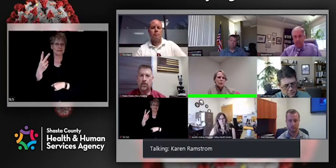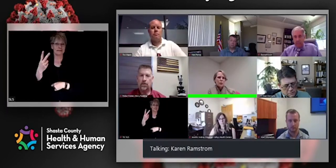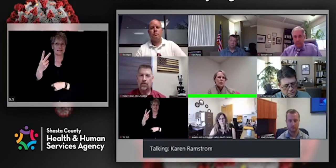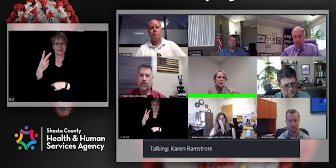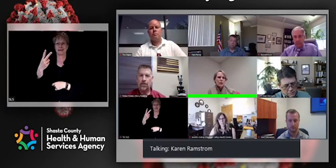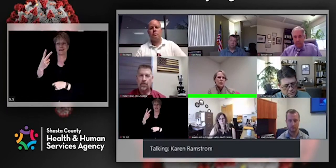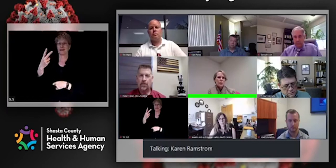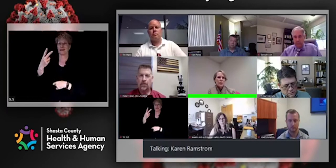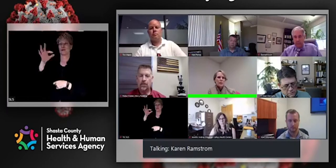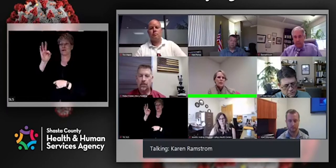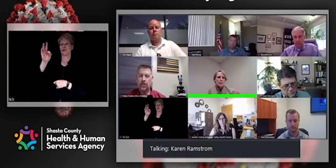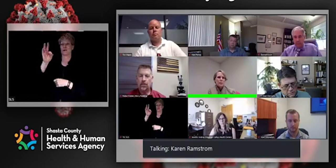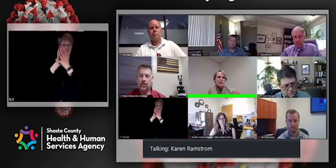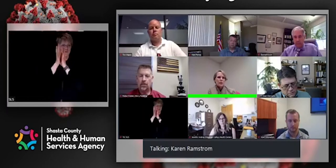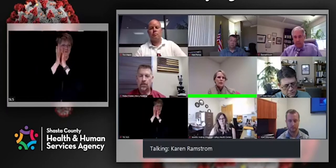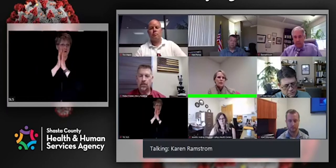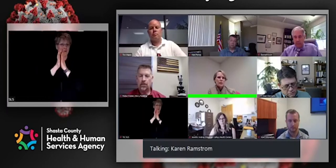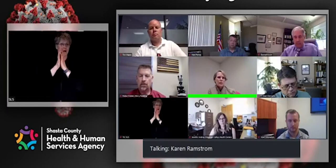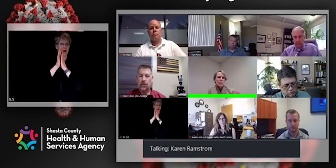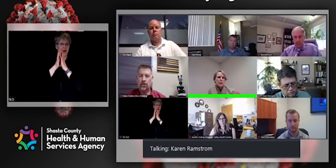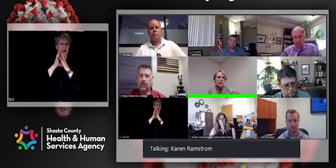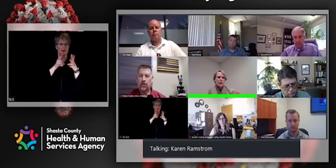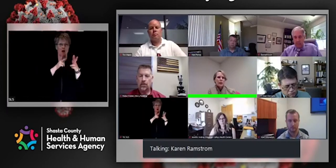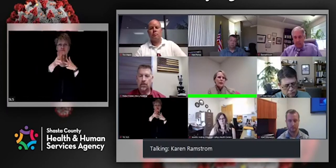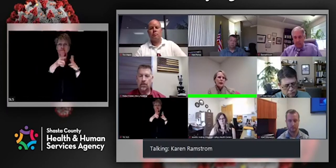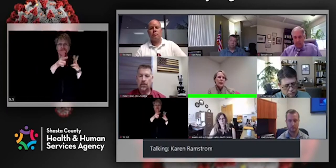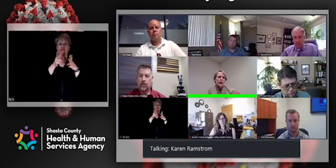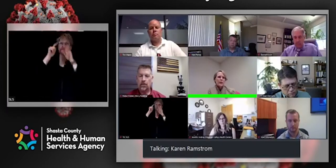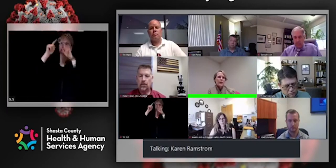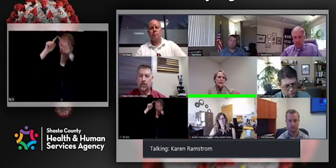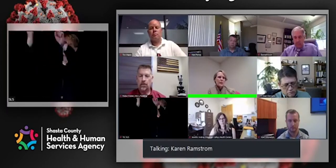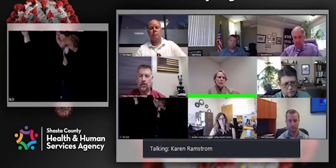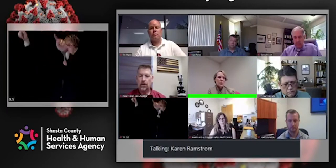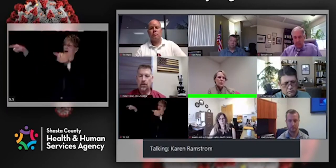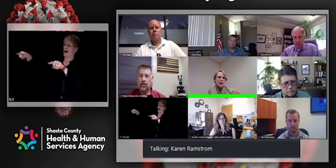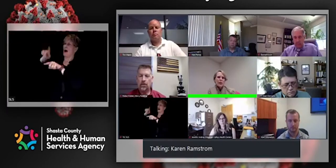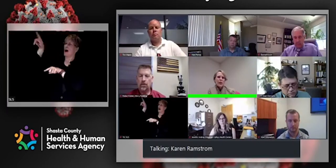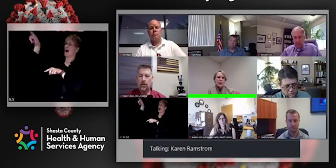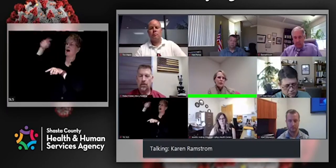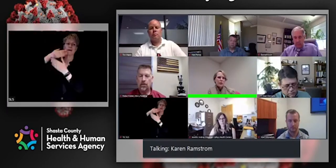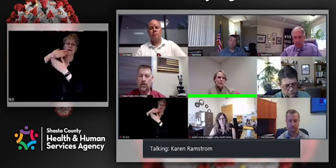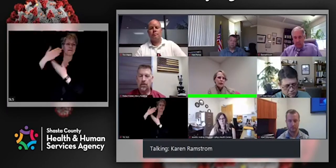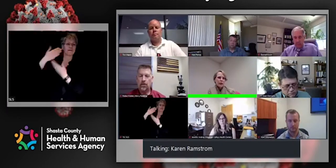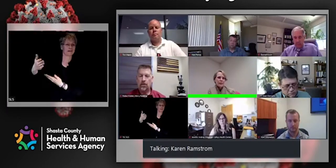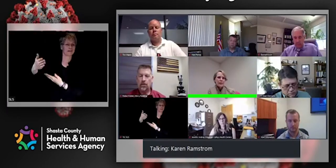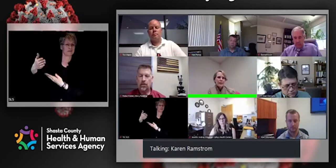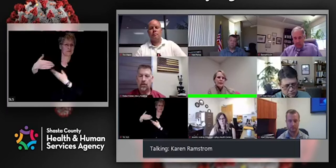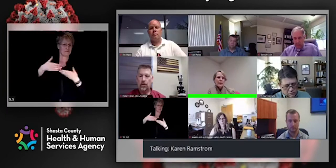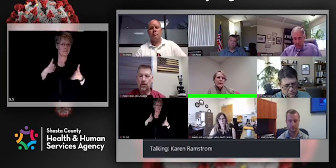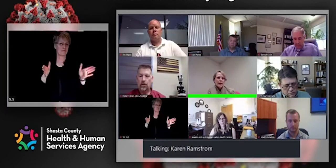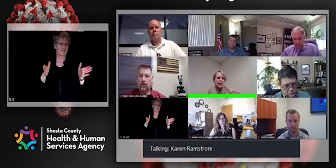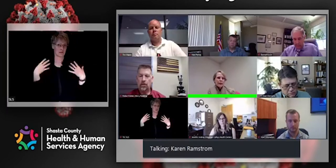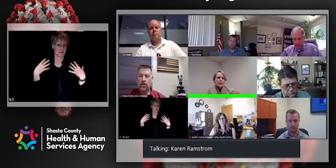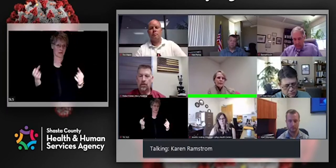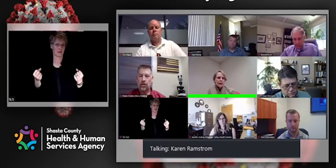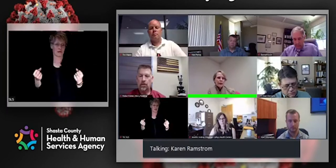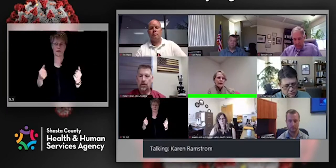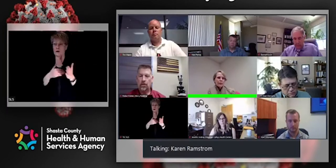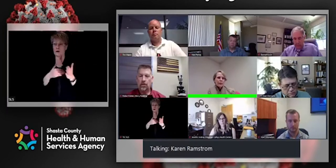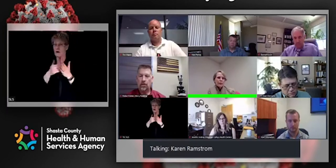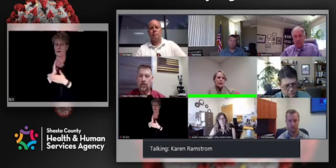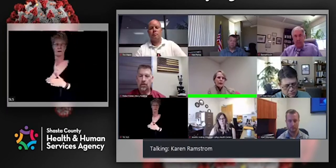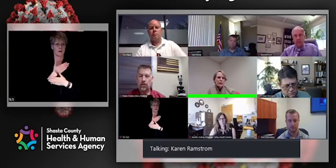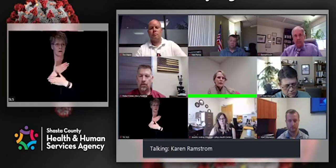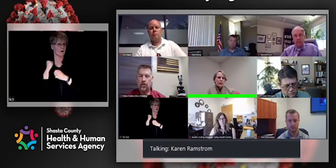nurses for doing the work that you're doing, because it makes a big difference in this community. And, and oftentimes those staff are not treated very nicely. And,